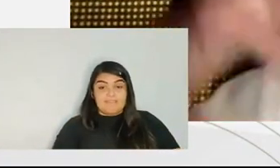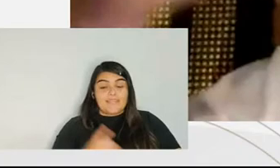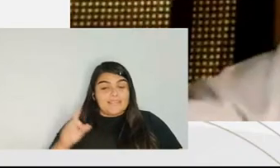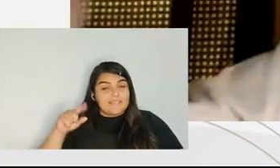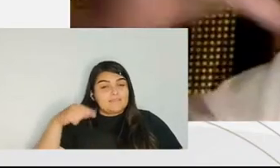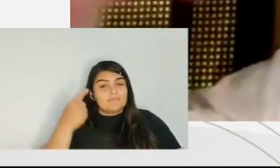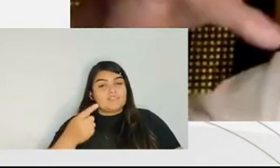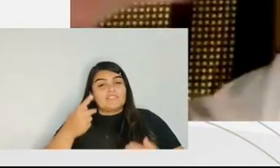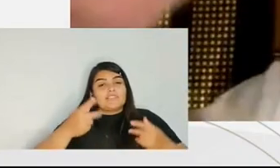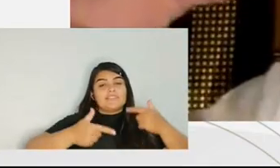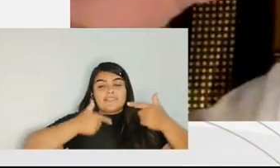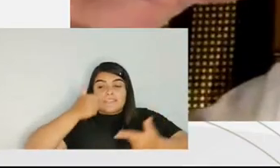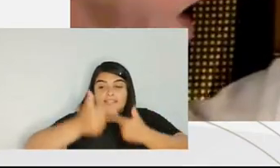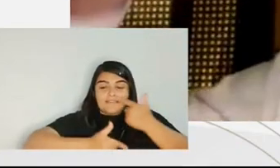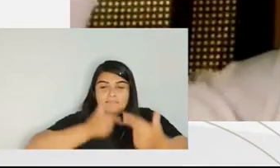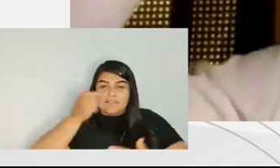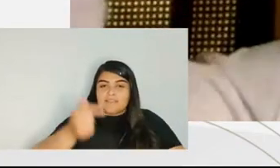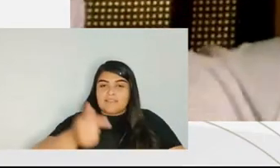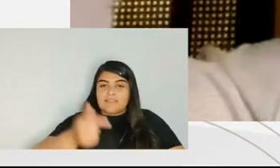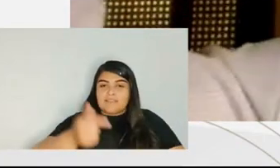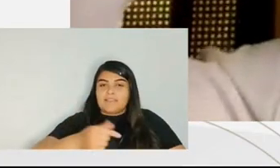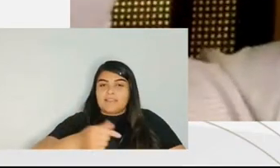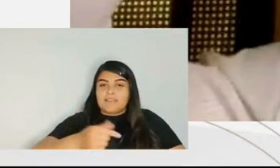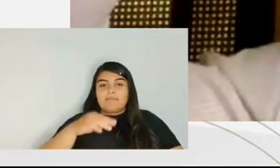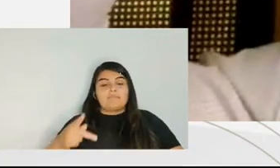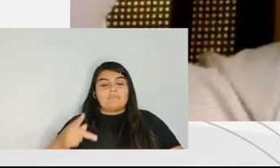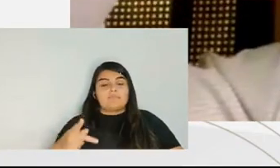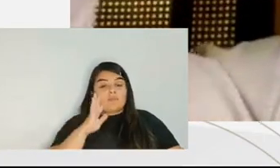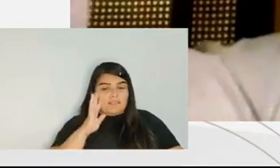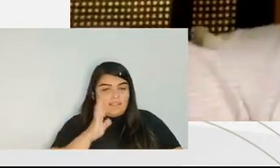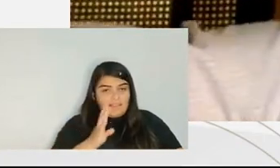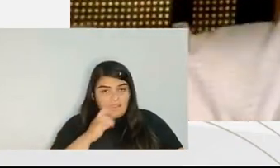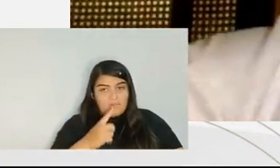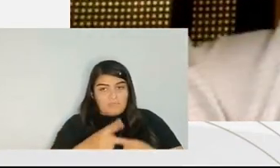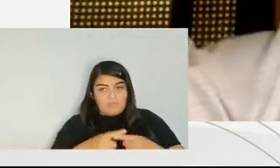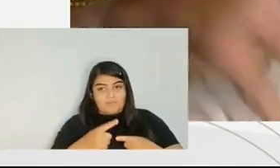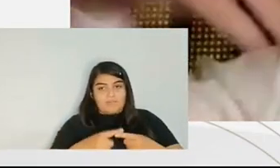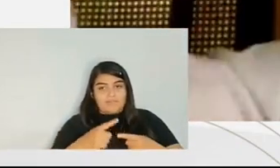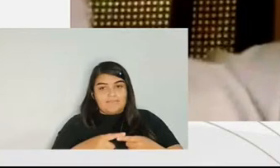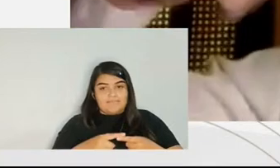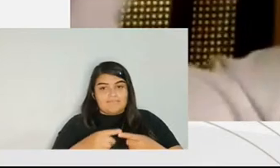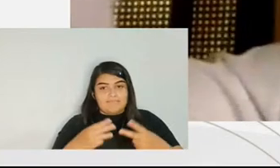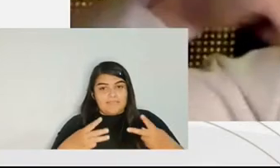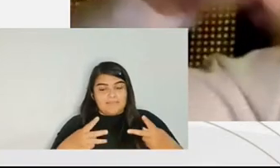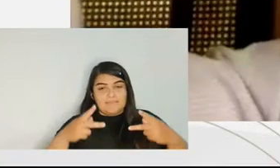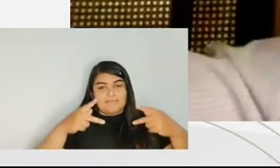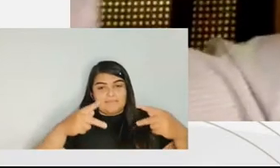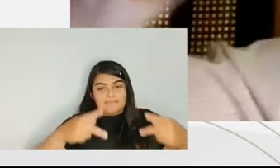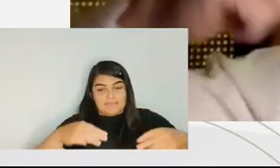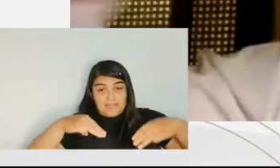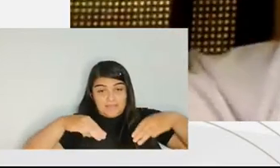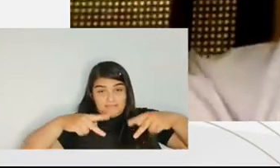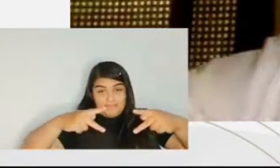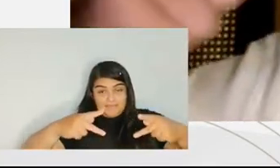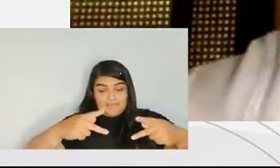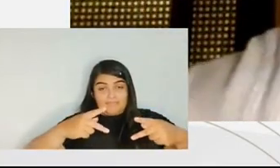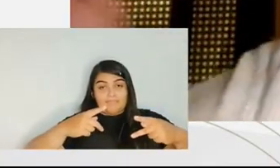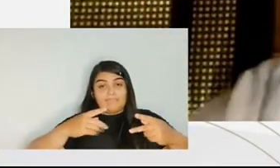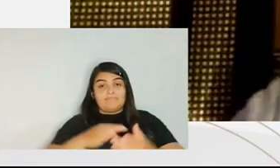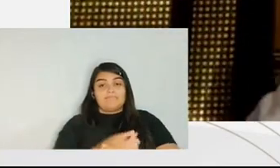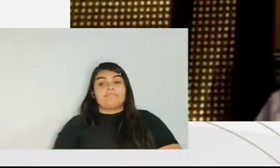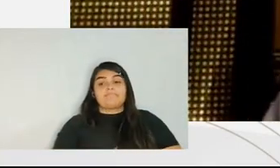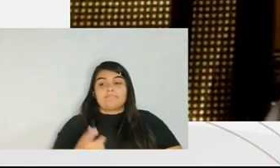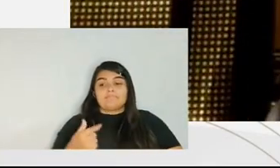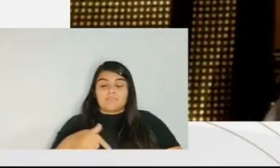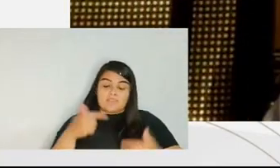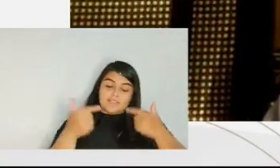talking about this after working in the public ministry this is good when